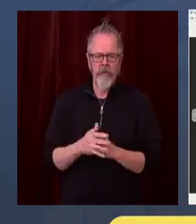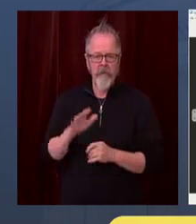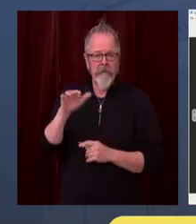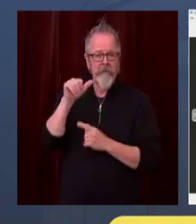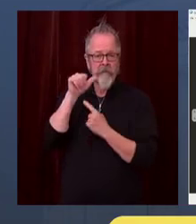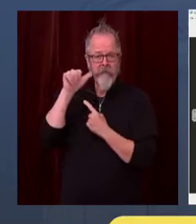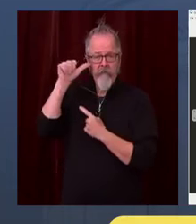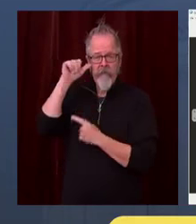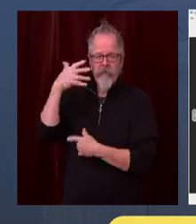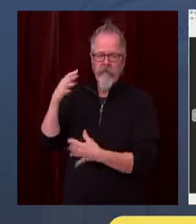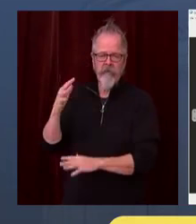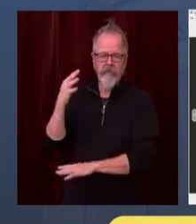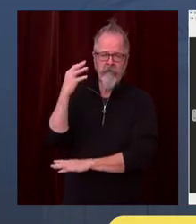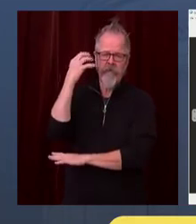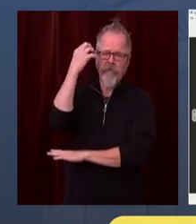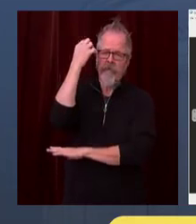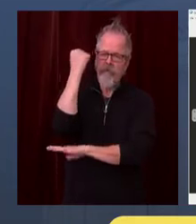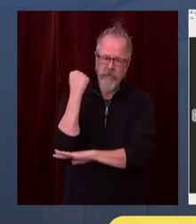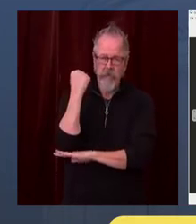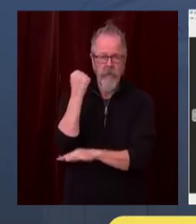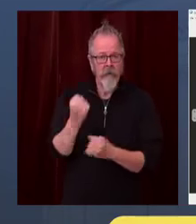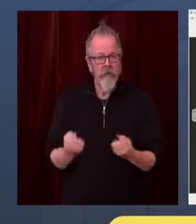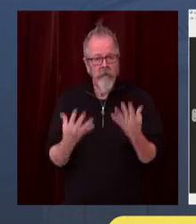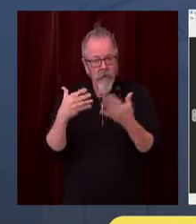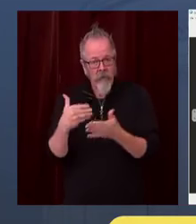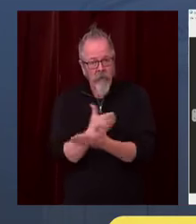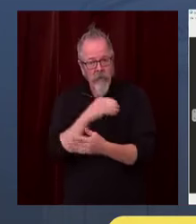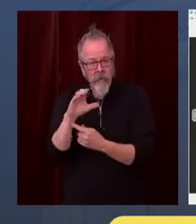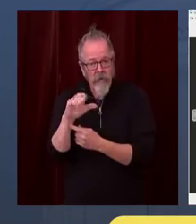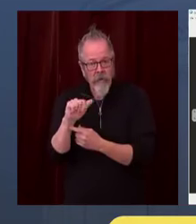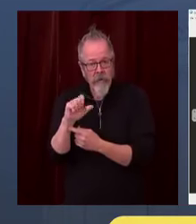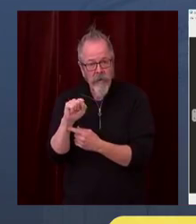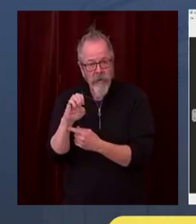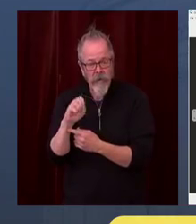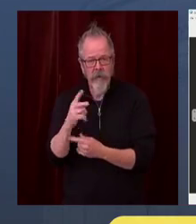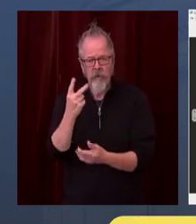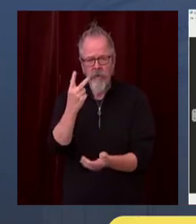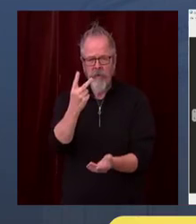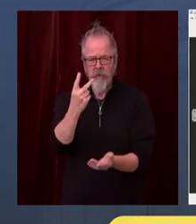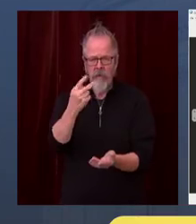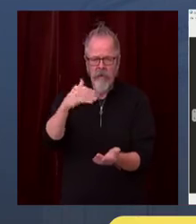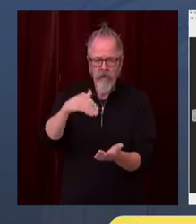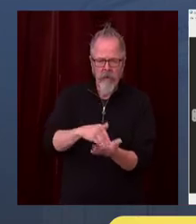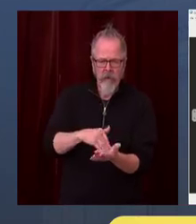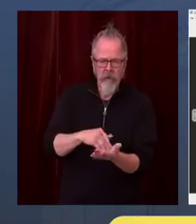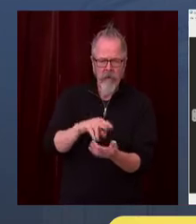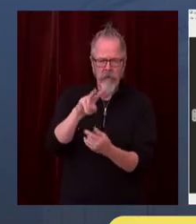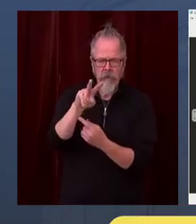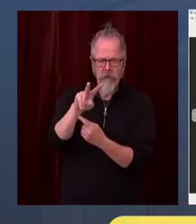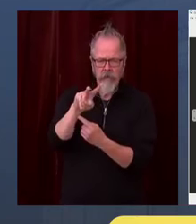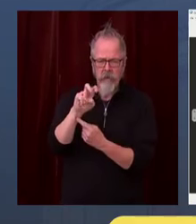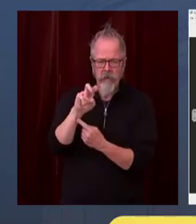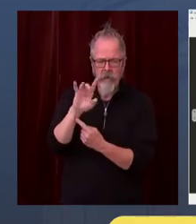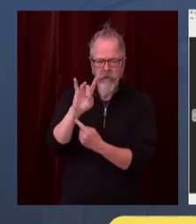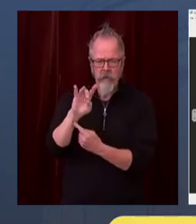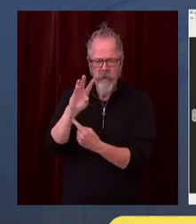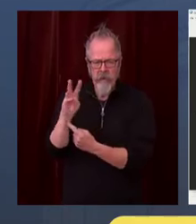And preliminary numbers from the Department of Health this morning suggest that we will unfortunately break that record again today.